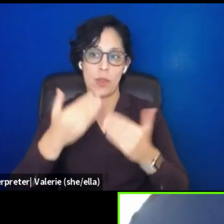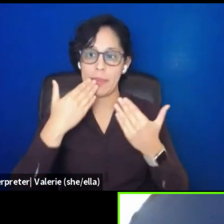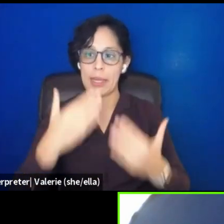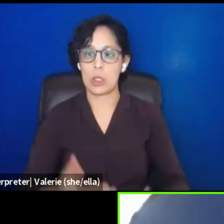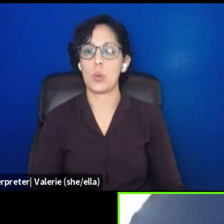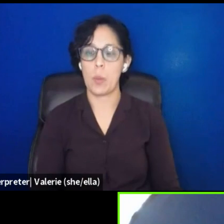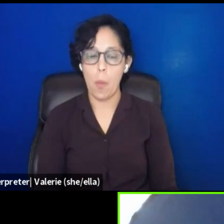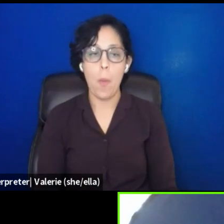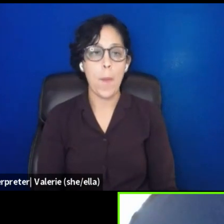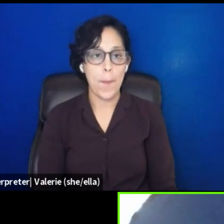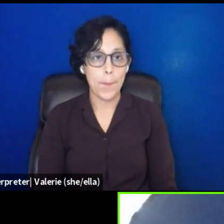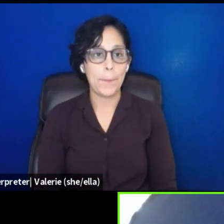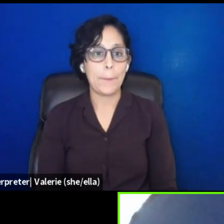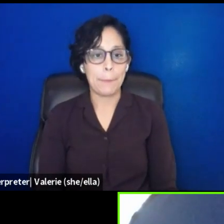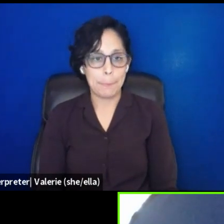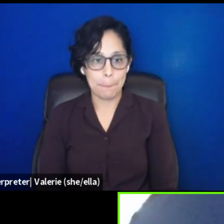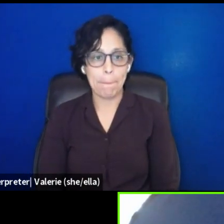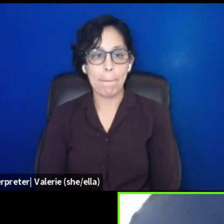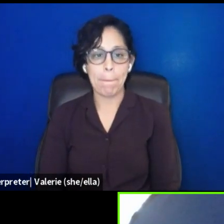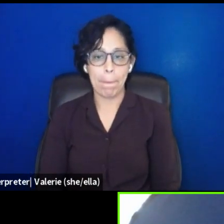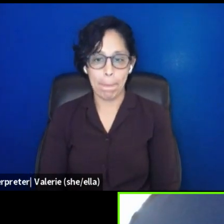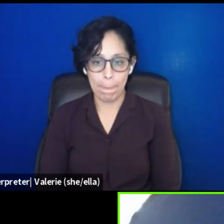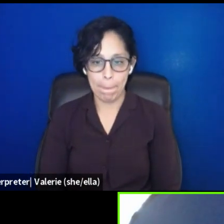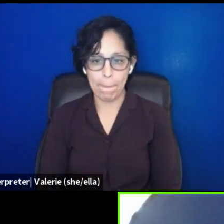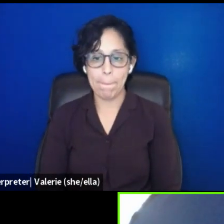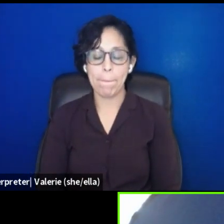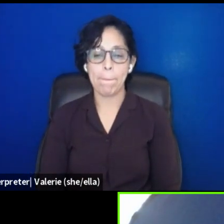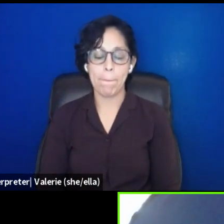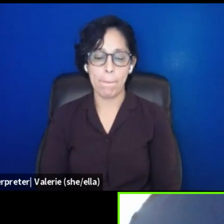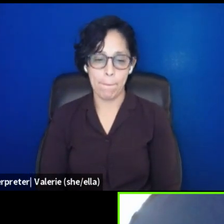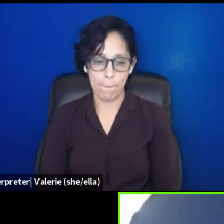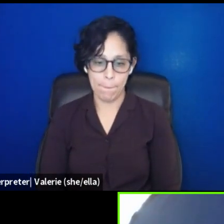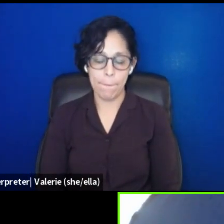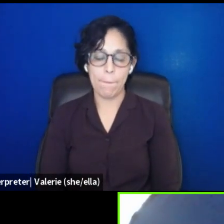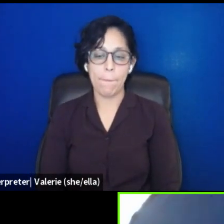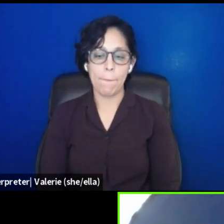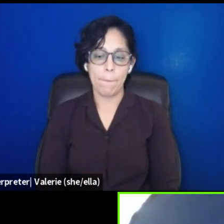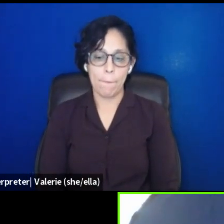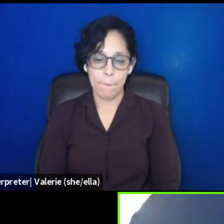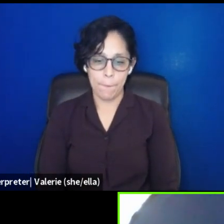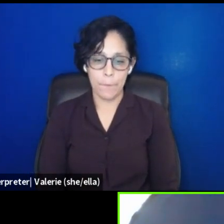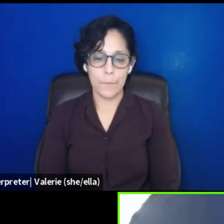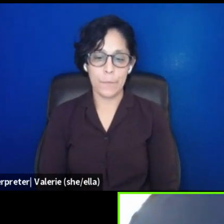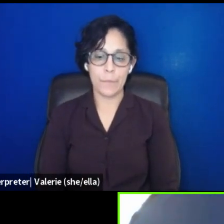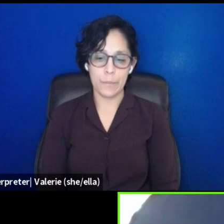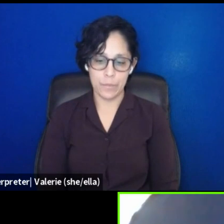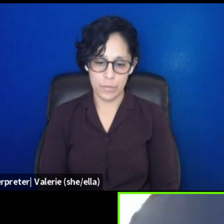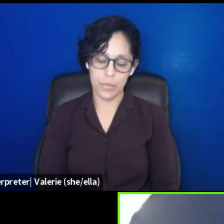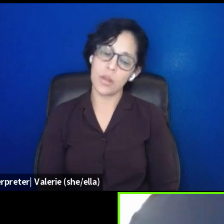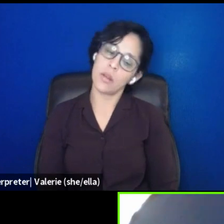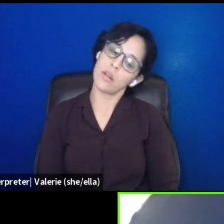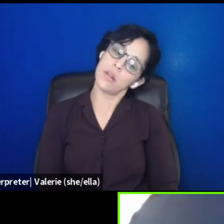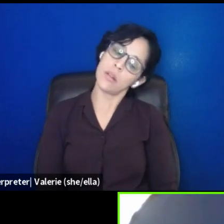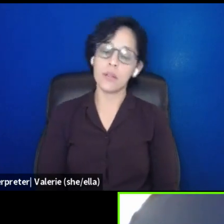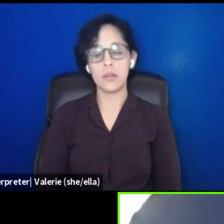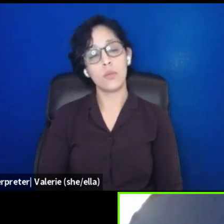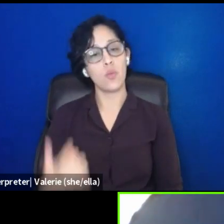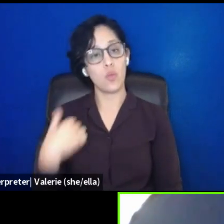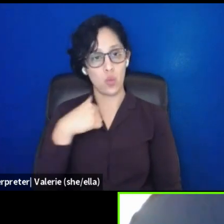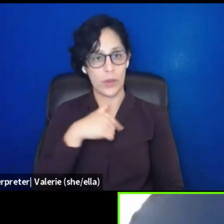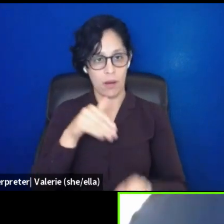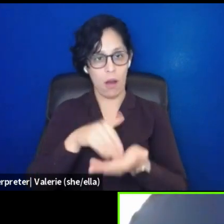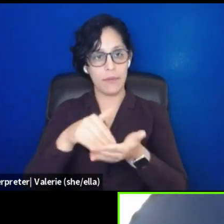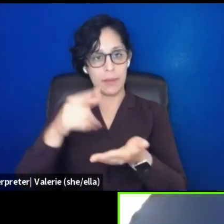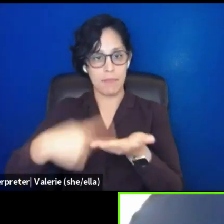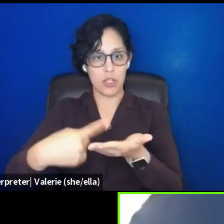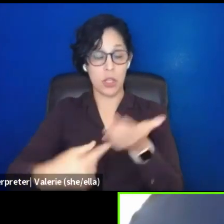talk about is that, uh, the, the largest amount of funding, like for one of the initiatives underneath, uh, you